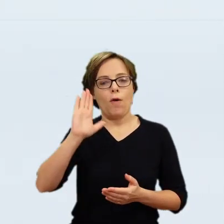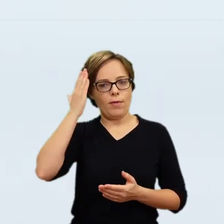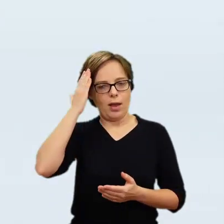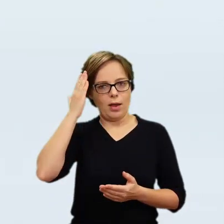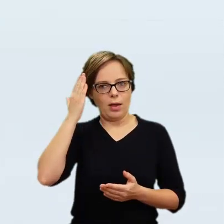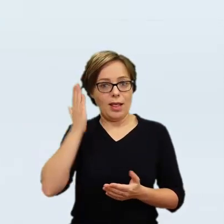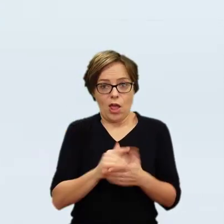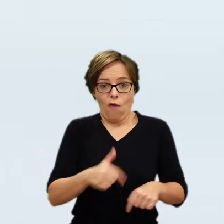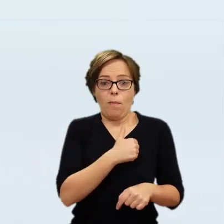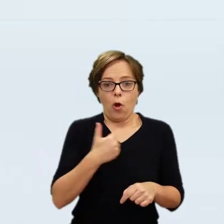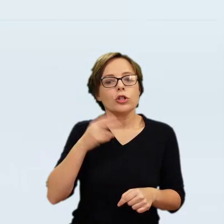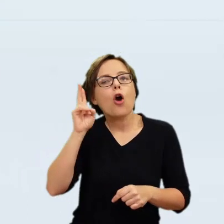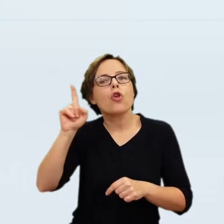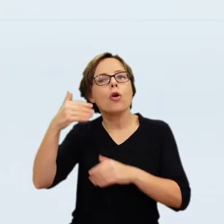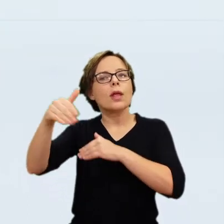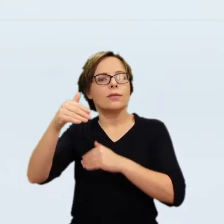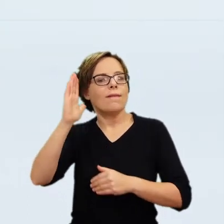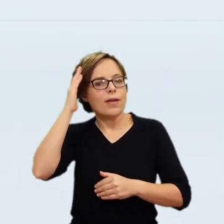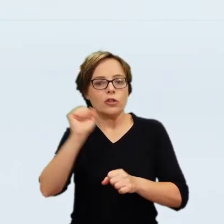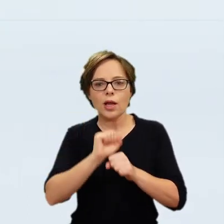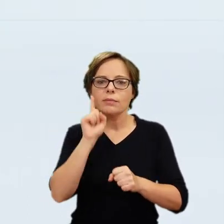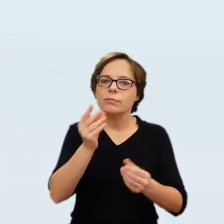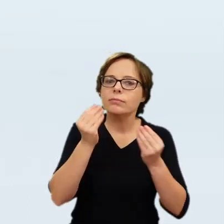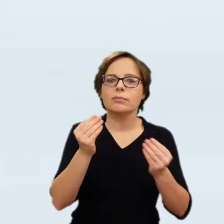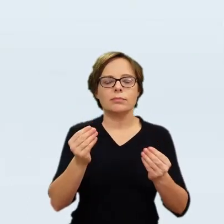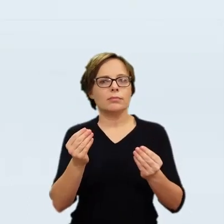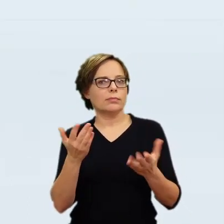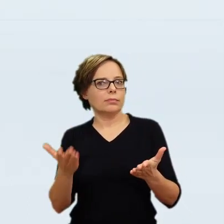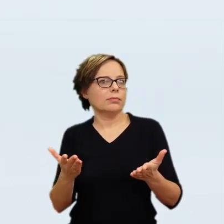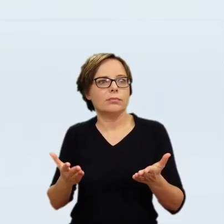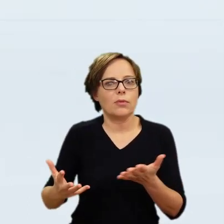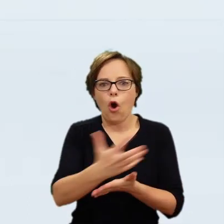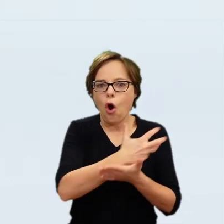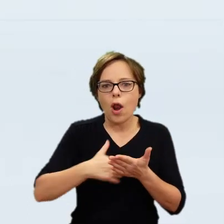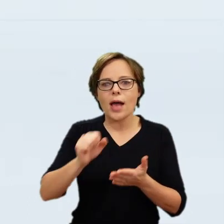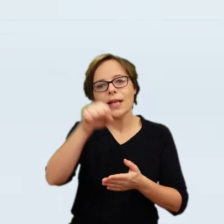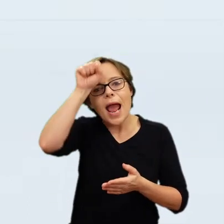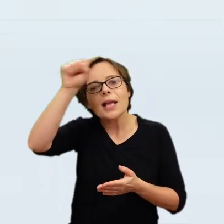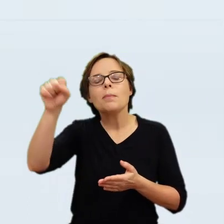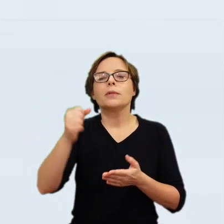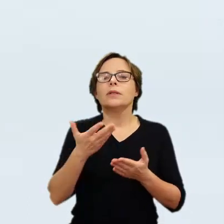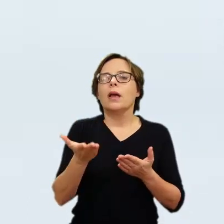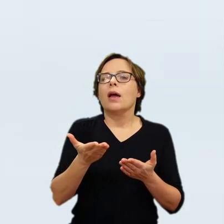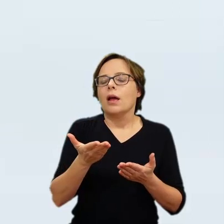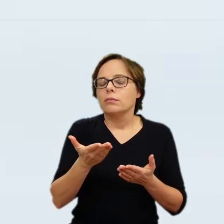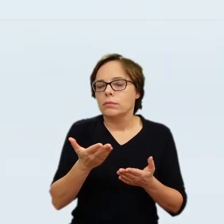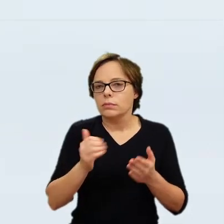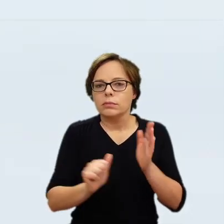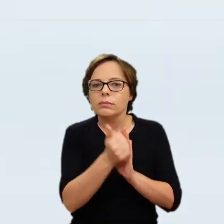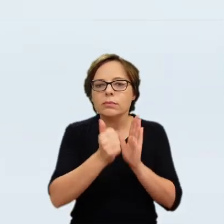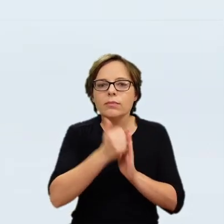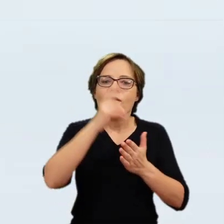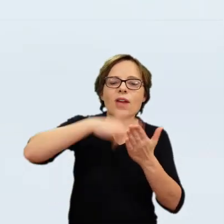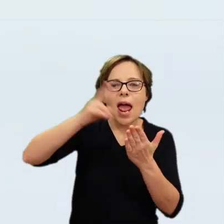outside of Poland that, you know, an incredible collection of early medieval Egyptian frescoes is in the National Museum. I mean, the Faras